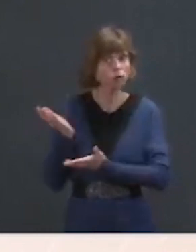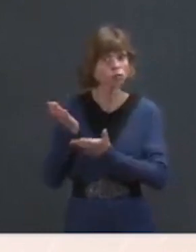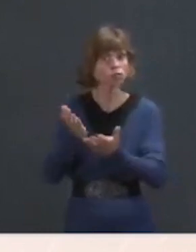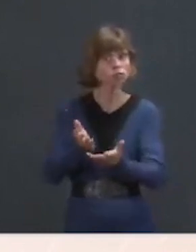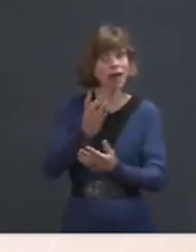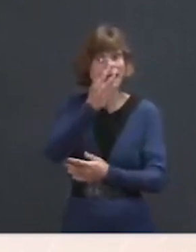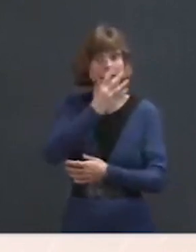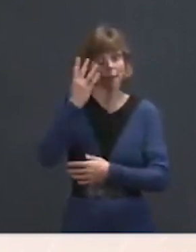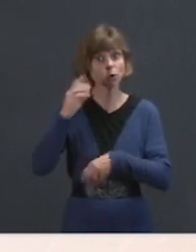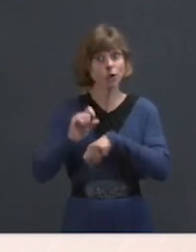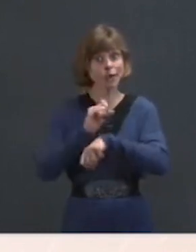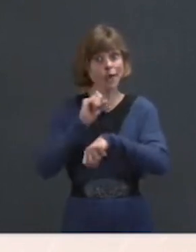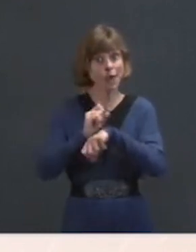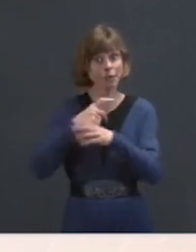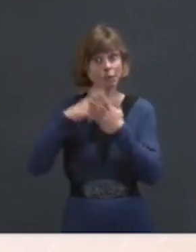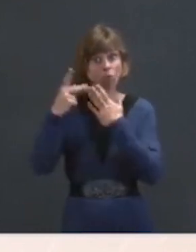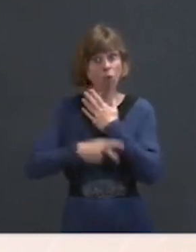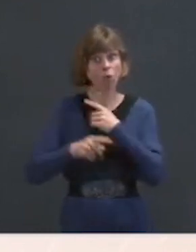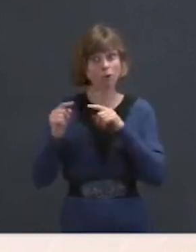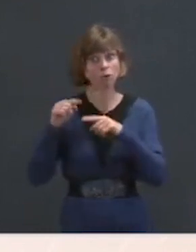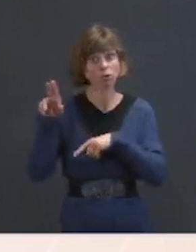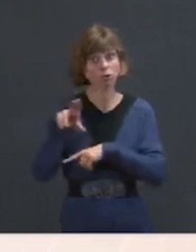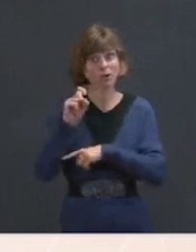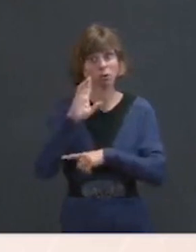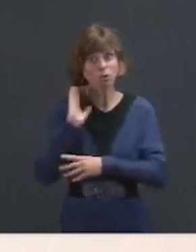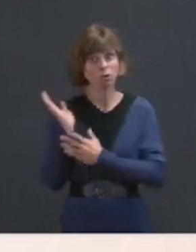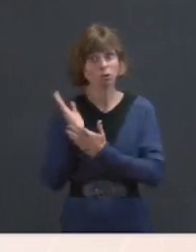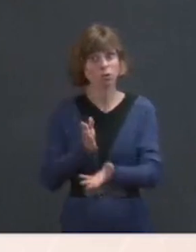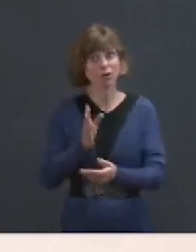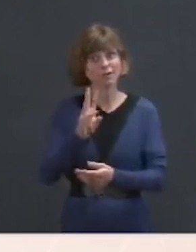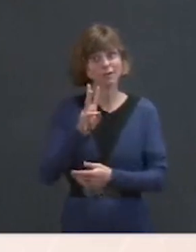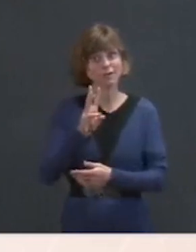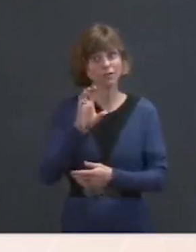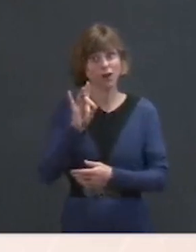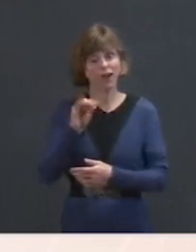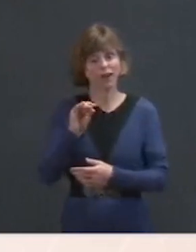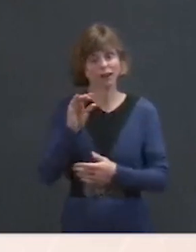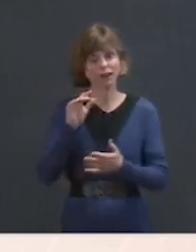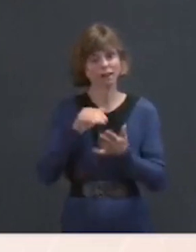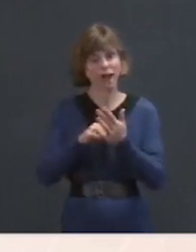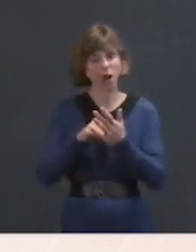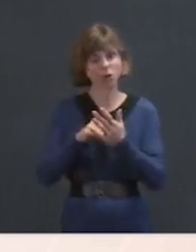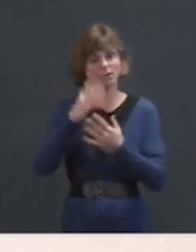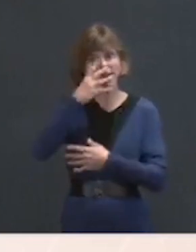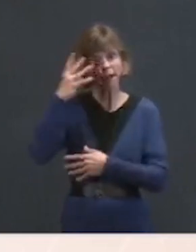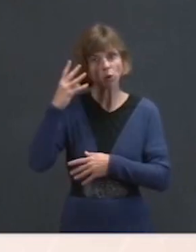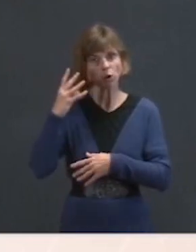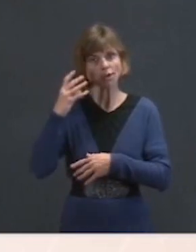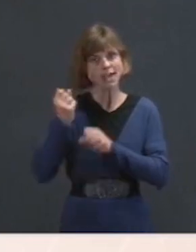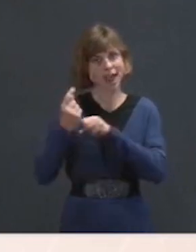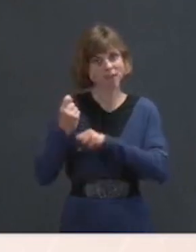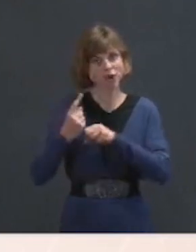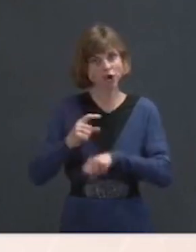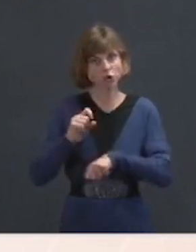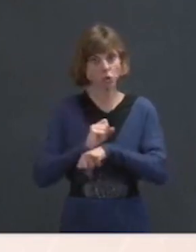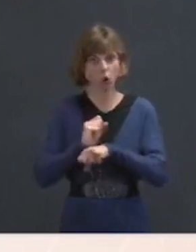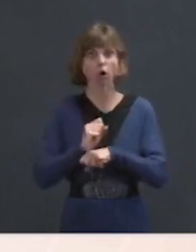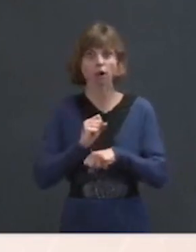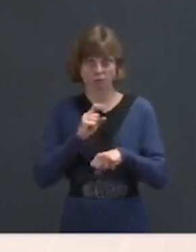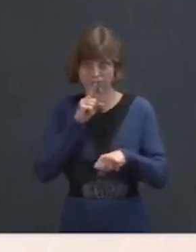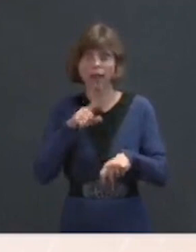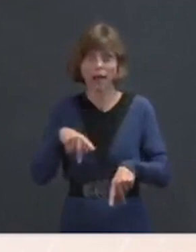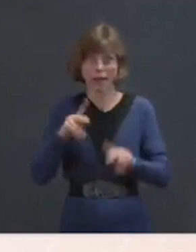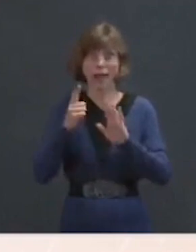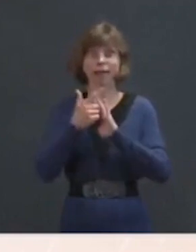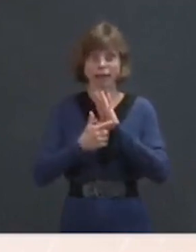the U.S. that could bring 600,000 800,000 immigrants a year to work legally in the United States. Is that